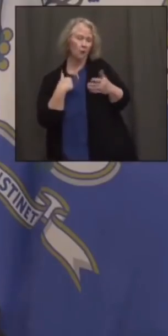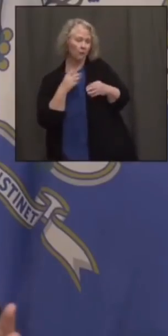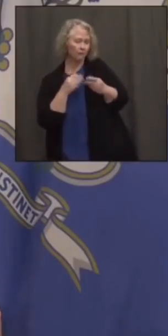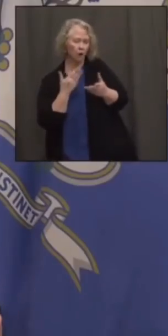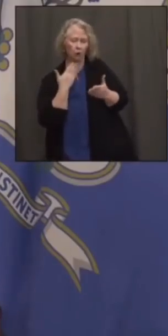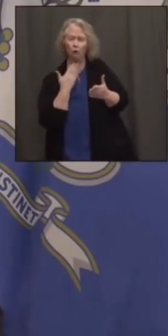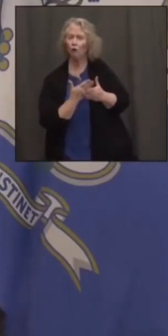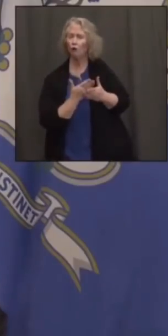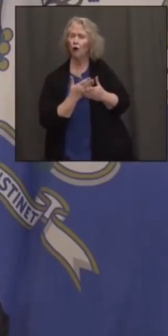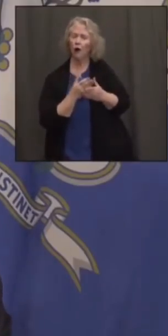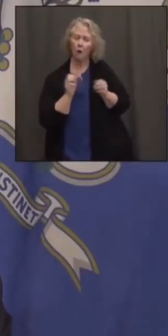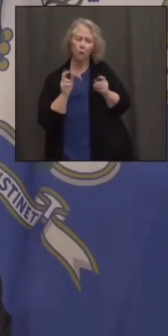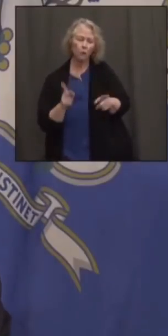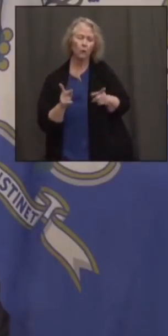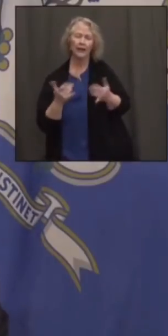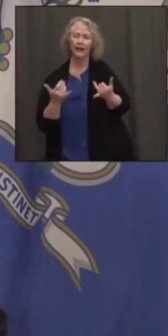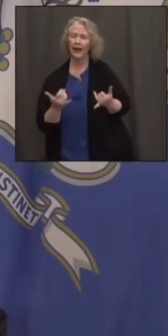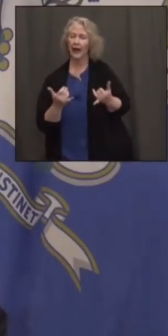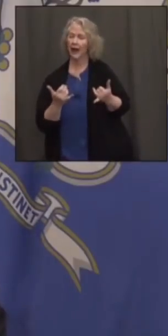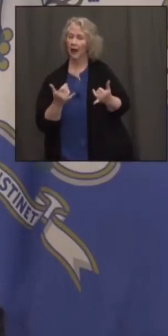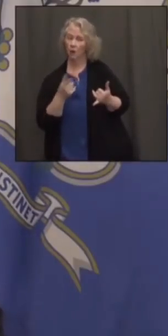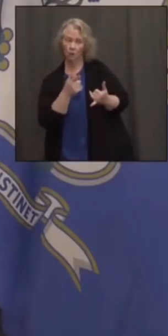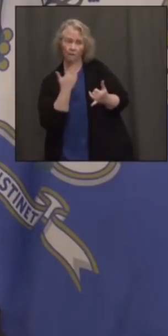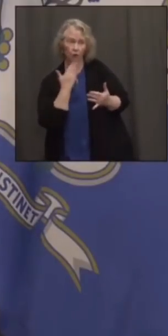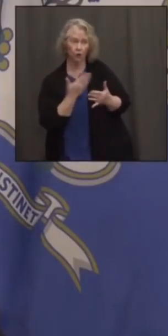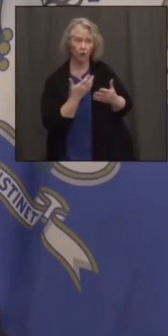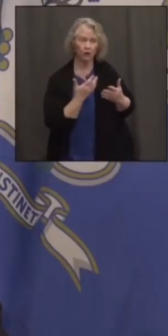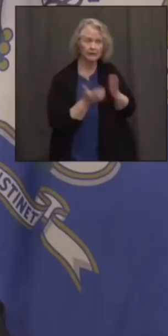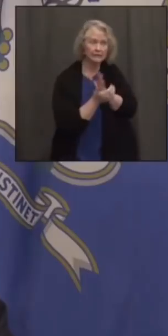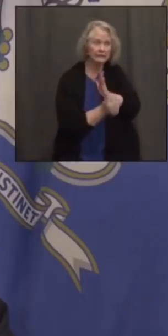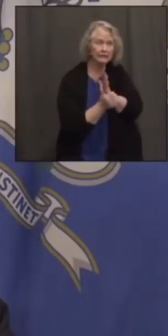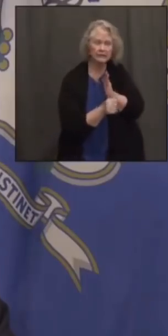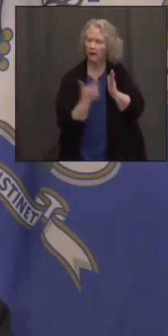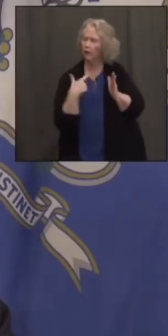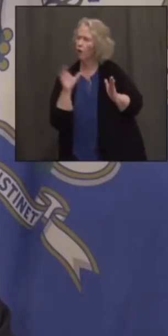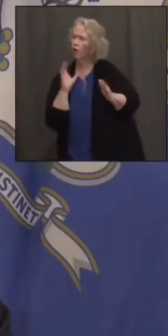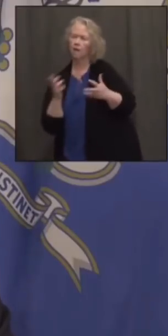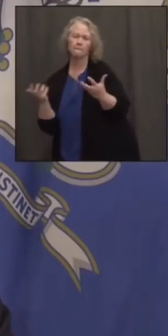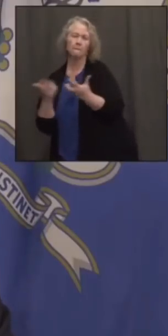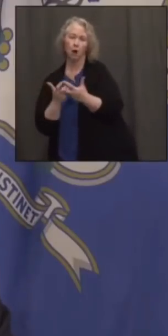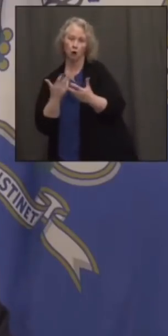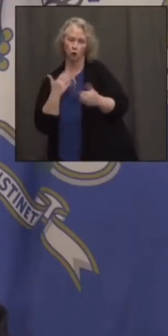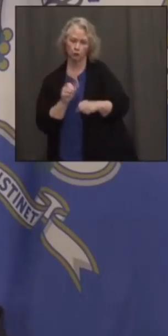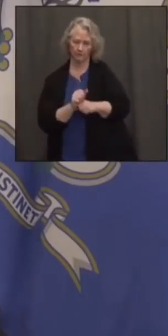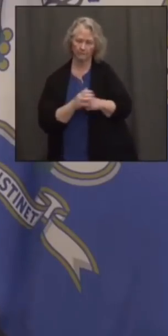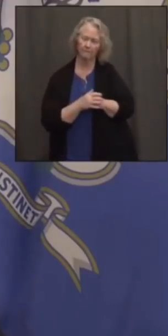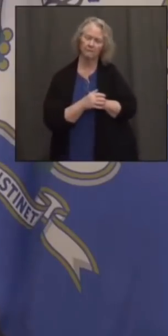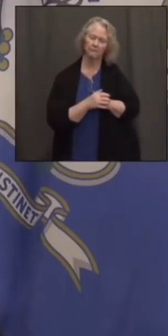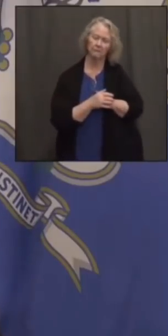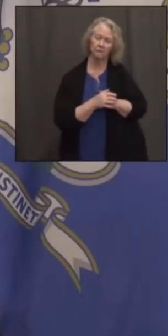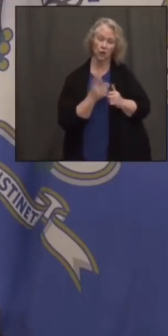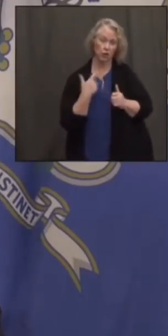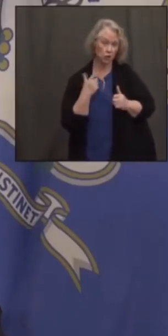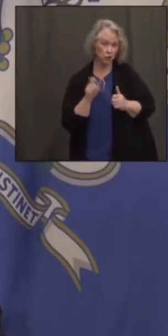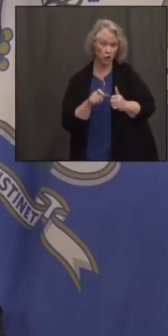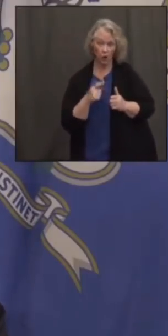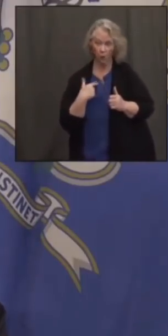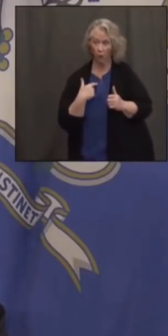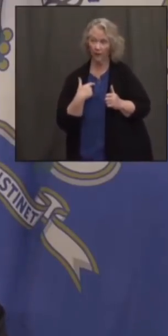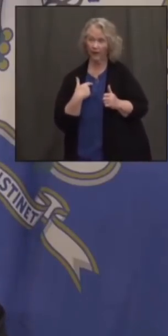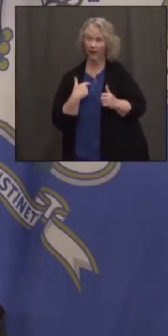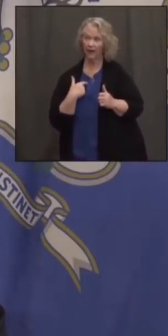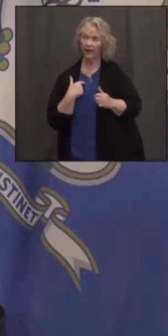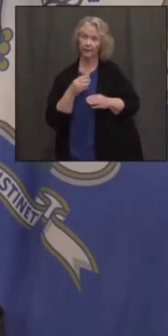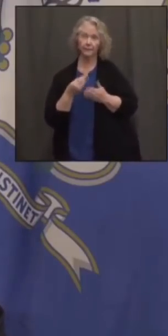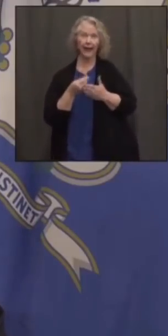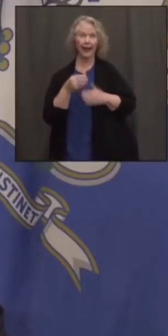opportunities right now and matching your skills with the jobs that are there. If you're asking me whether we, you know, pay money to keep people around, I